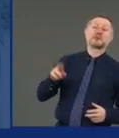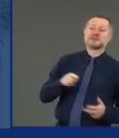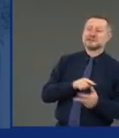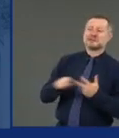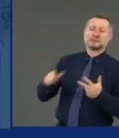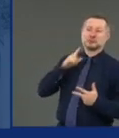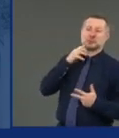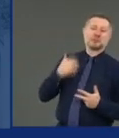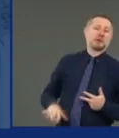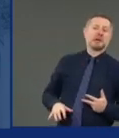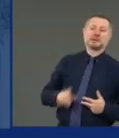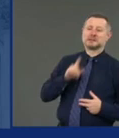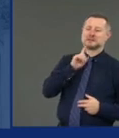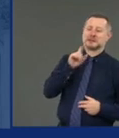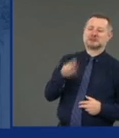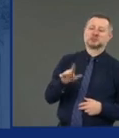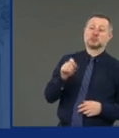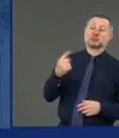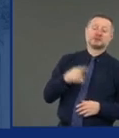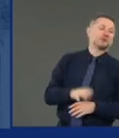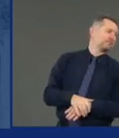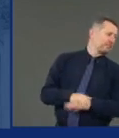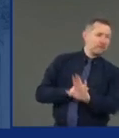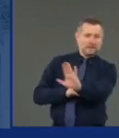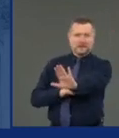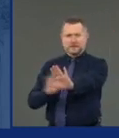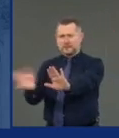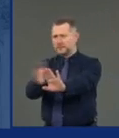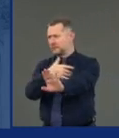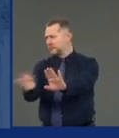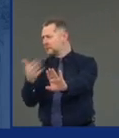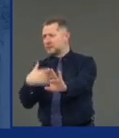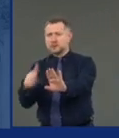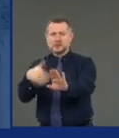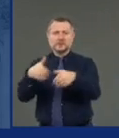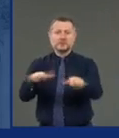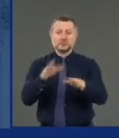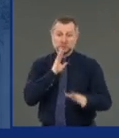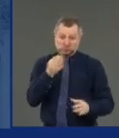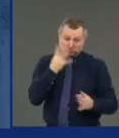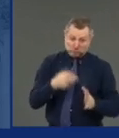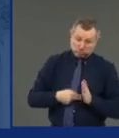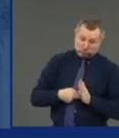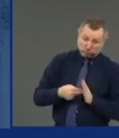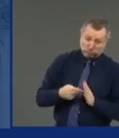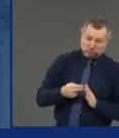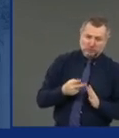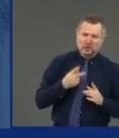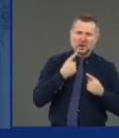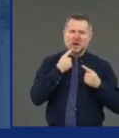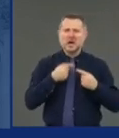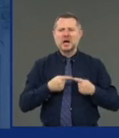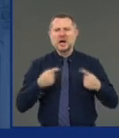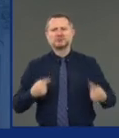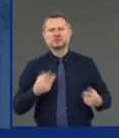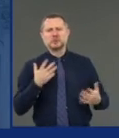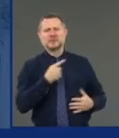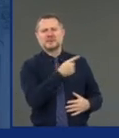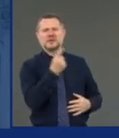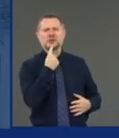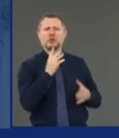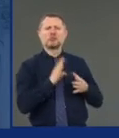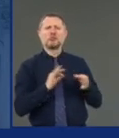the truth, the truth is totally the opposite of what they're saying.